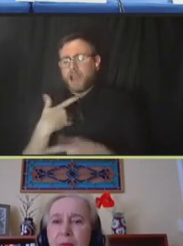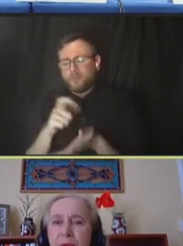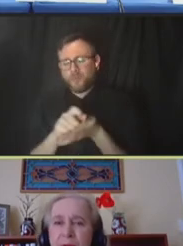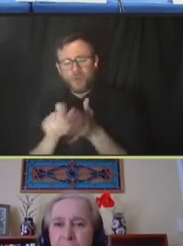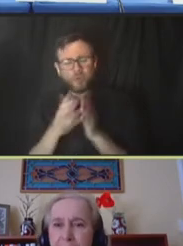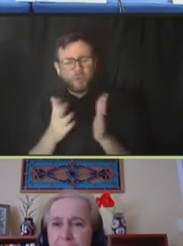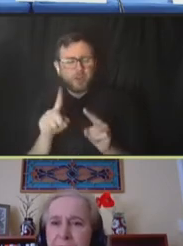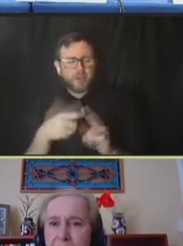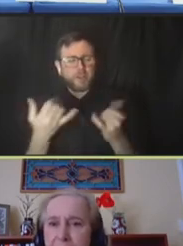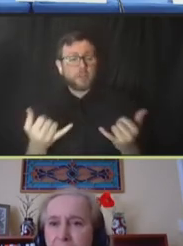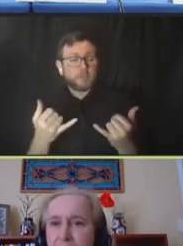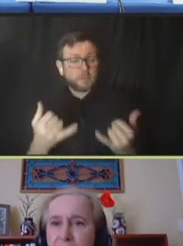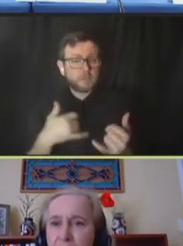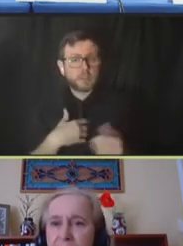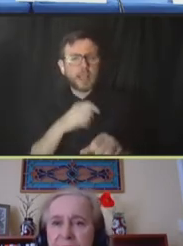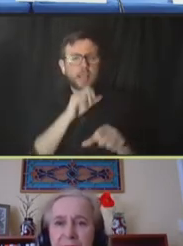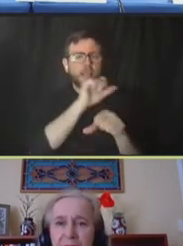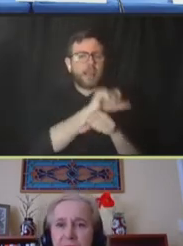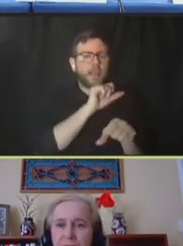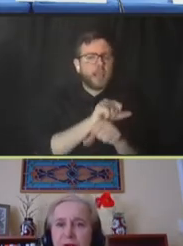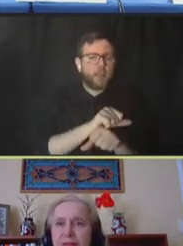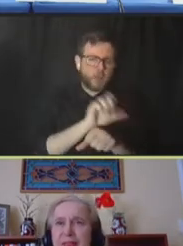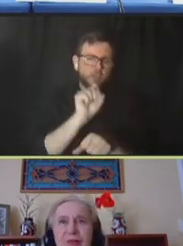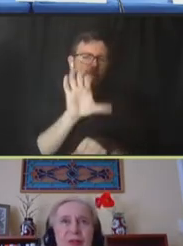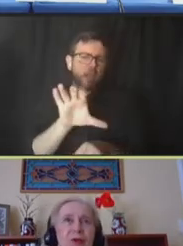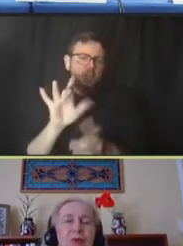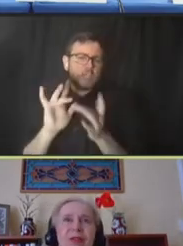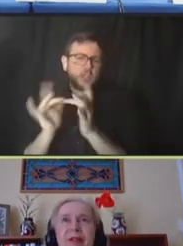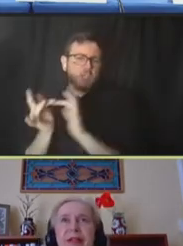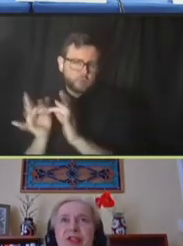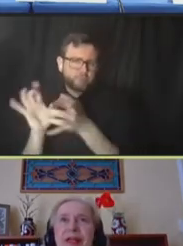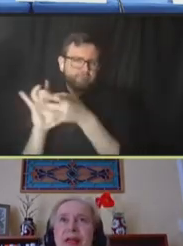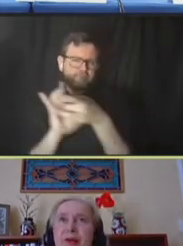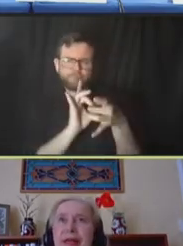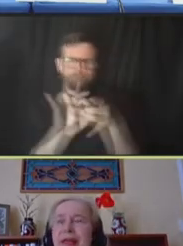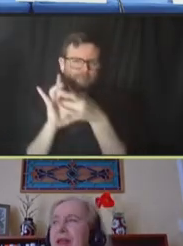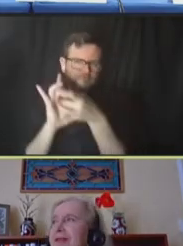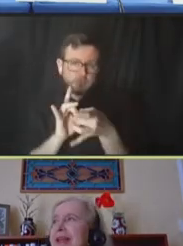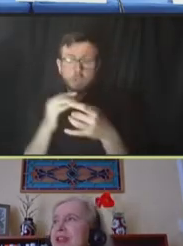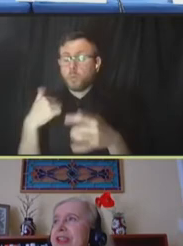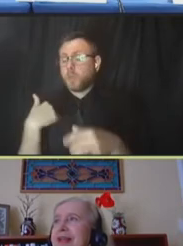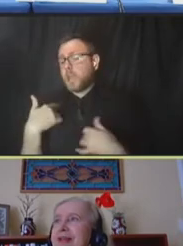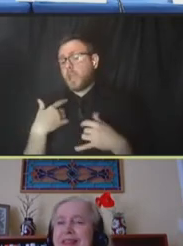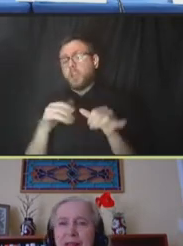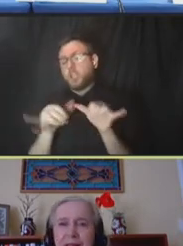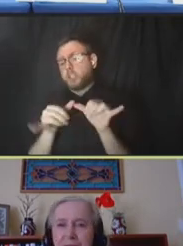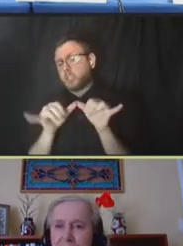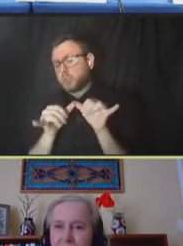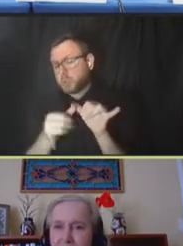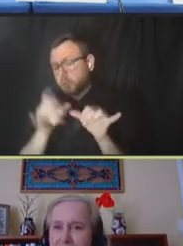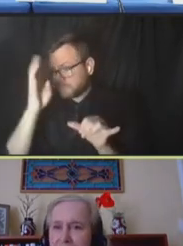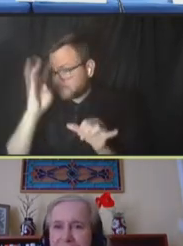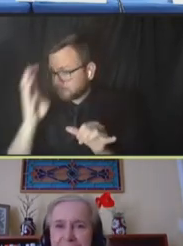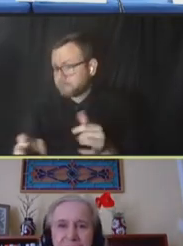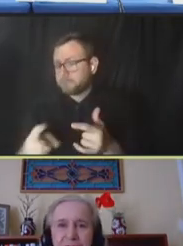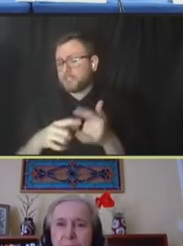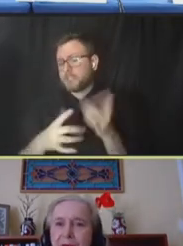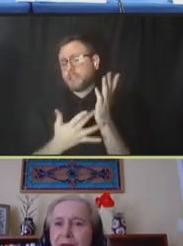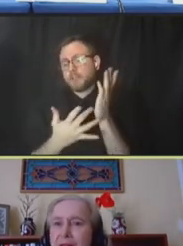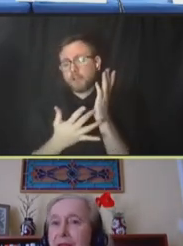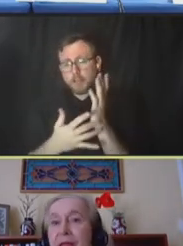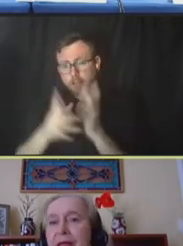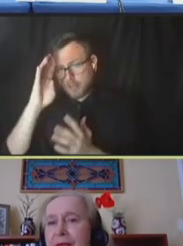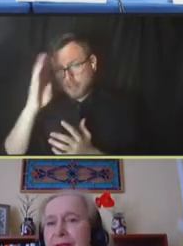labor and supply chain networks. We've done all sorts of, you know, wonderful engineering innovations, technological innovations,